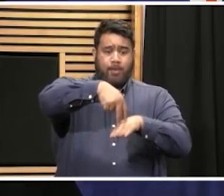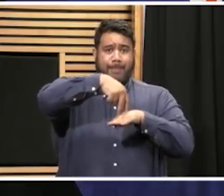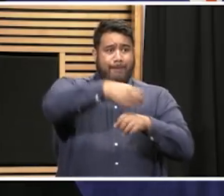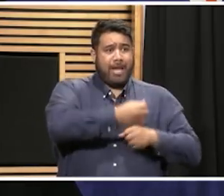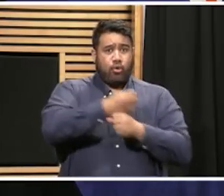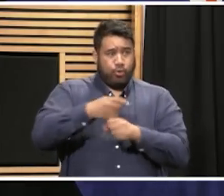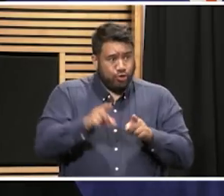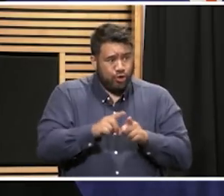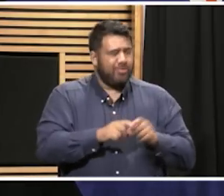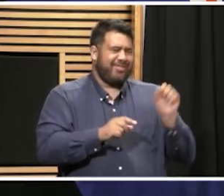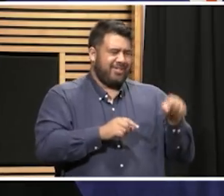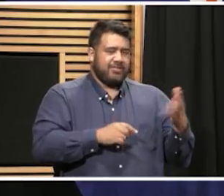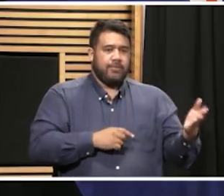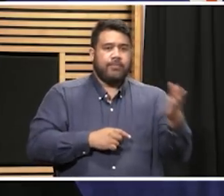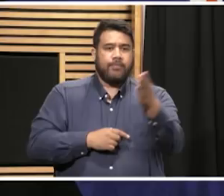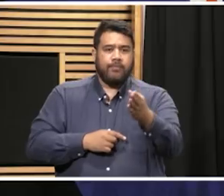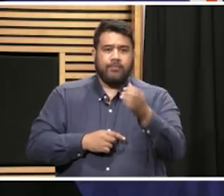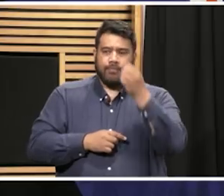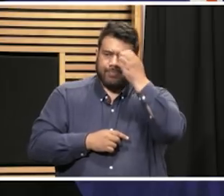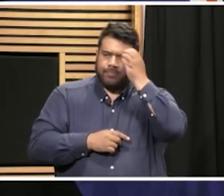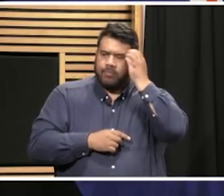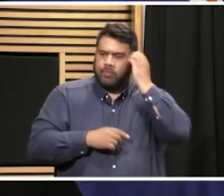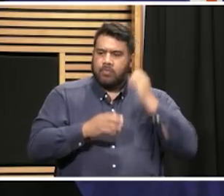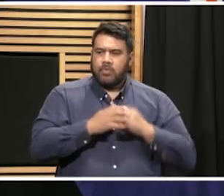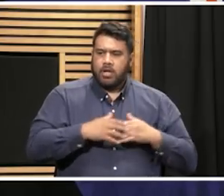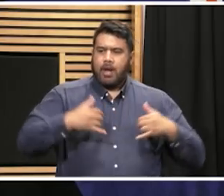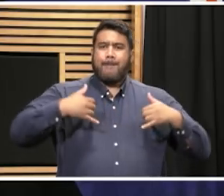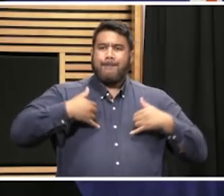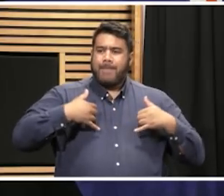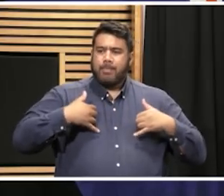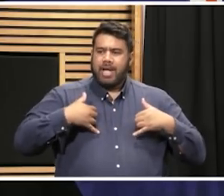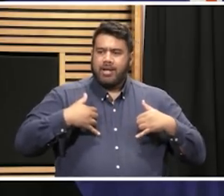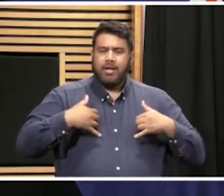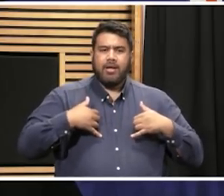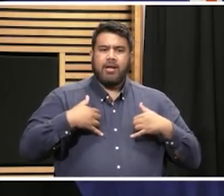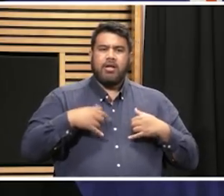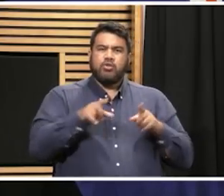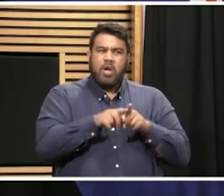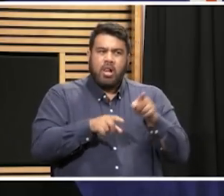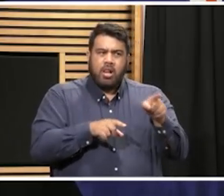in Queenstown, what details can you give us about the vaccine? How are you dealt with it? Yes, our staff responded to that.